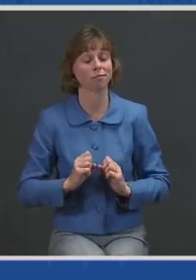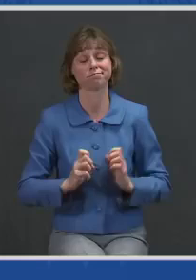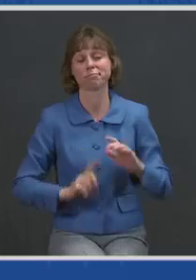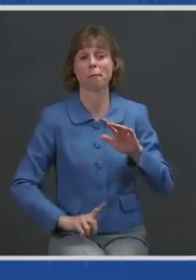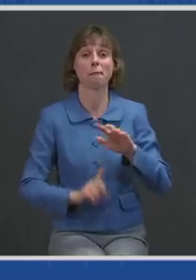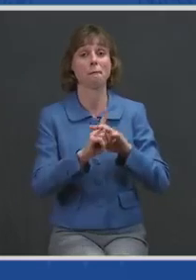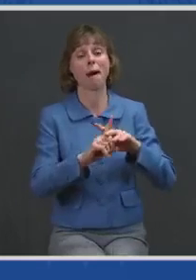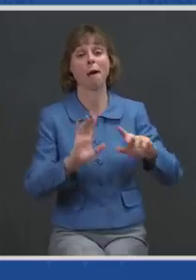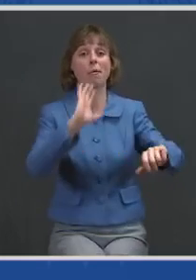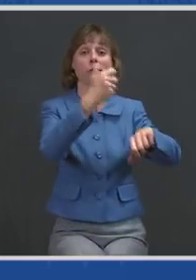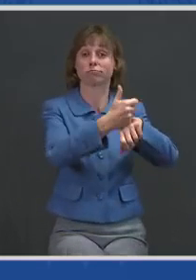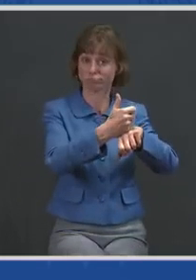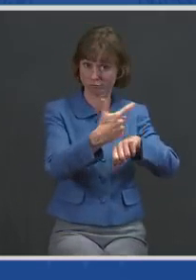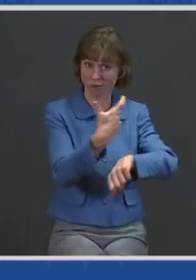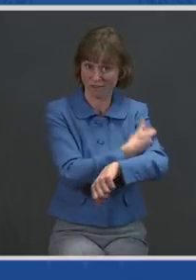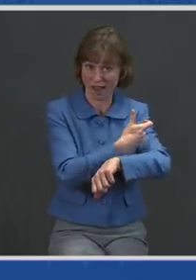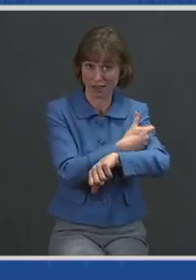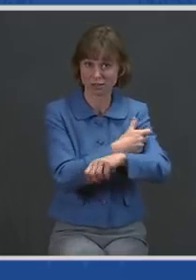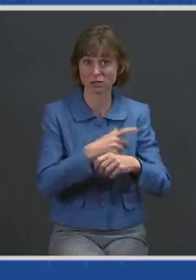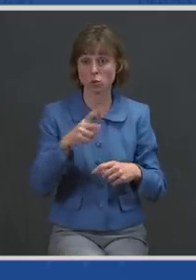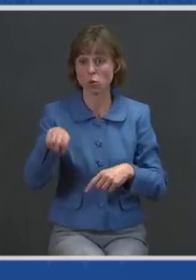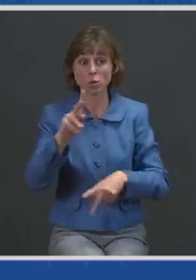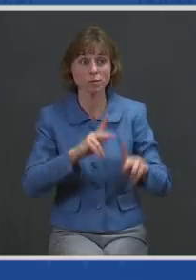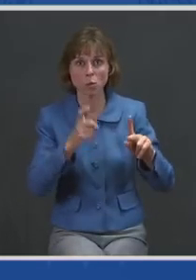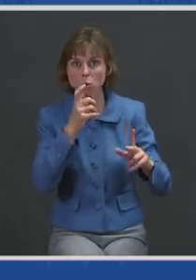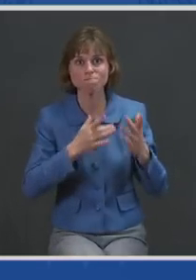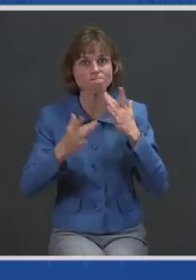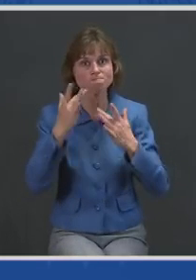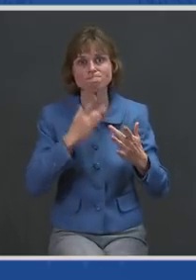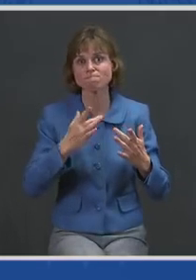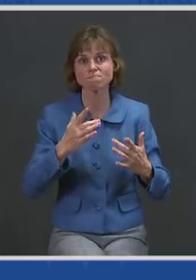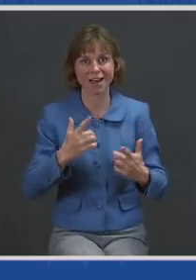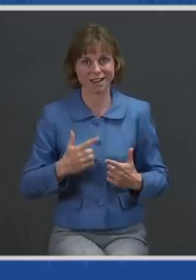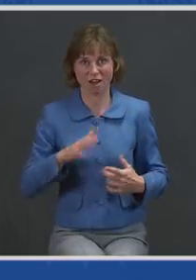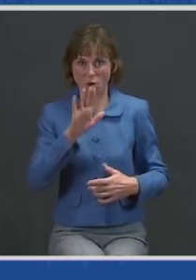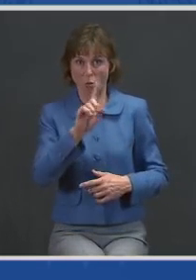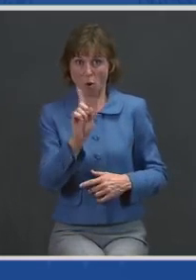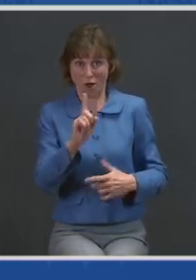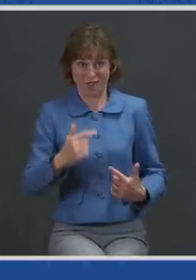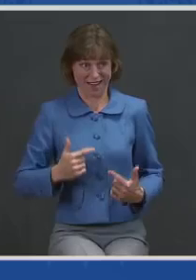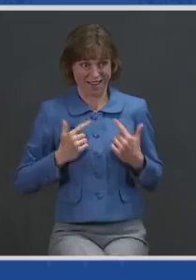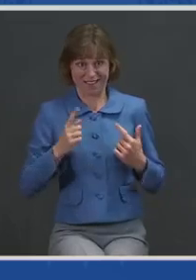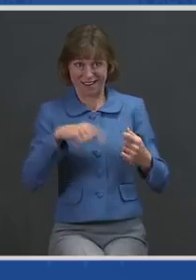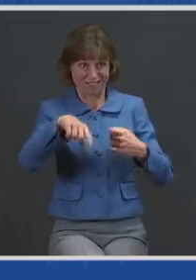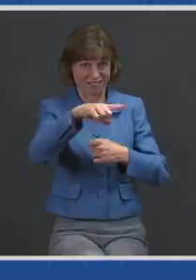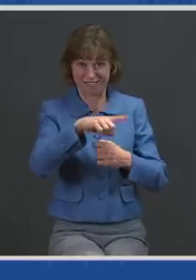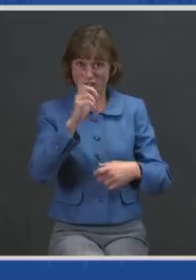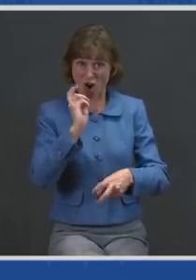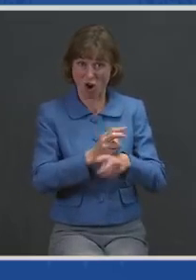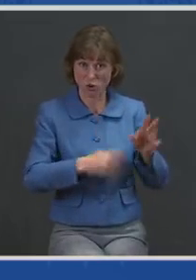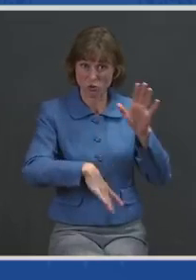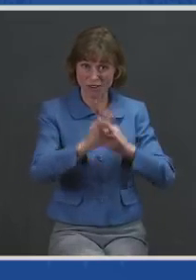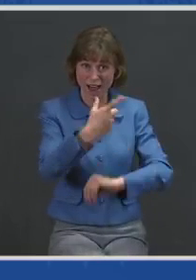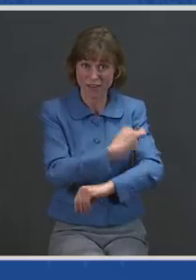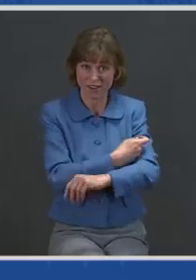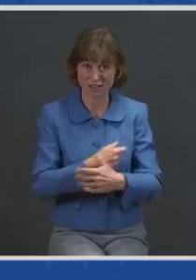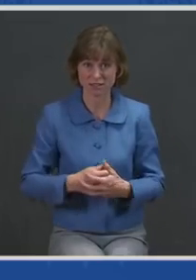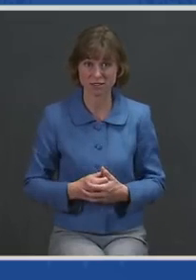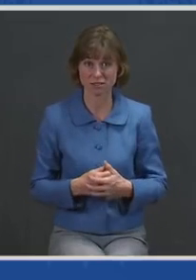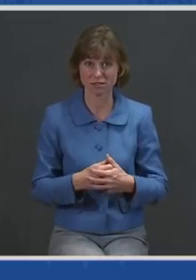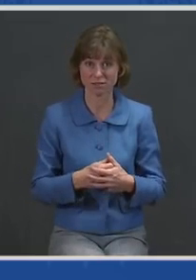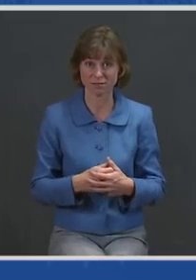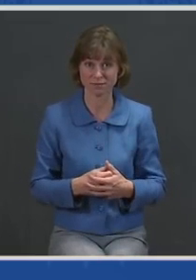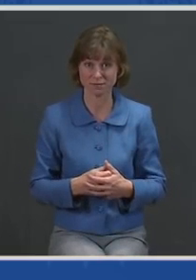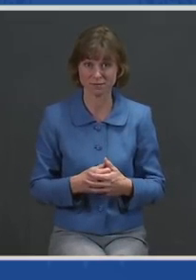least able to get the vaccine are able to get it. We continue to work on making at-home testing available.